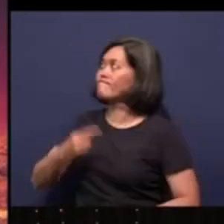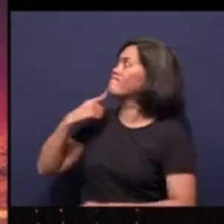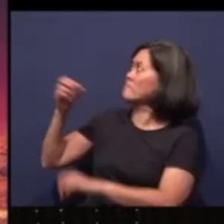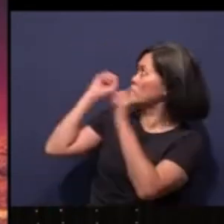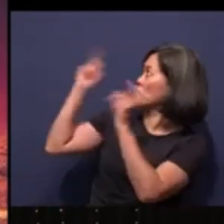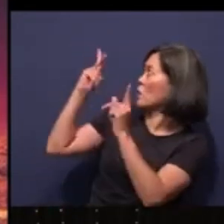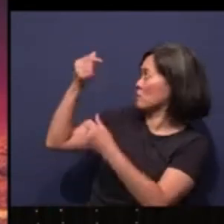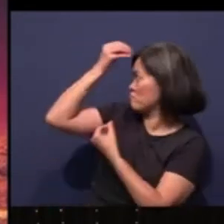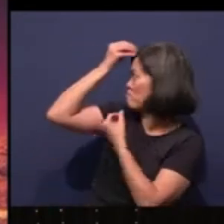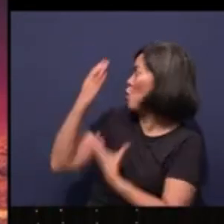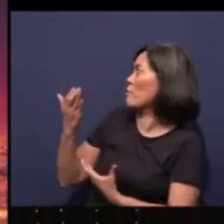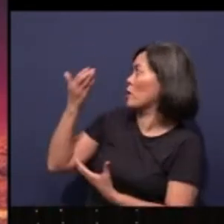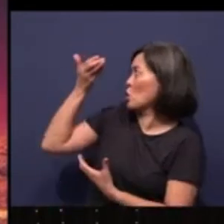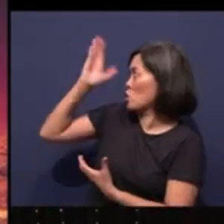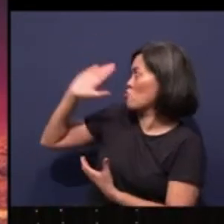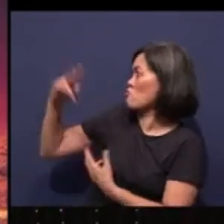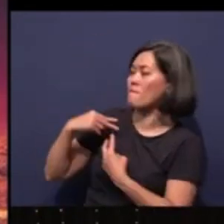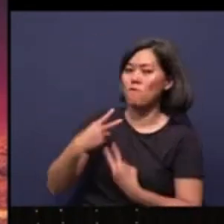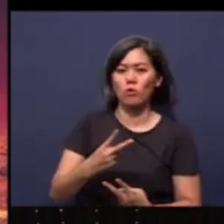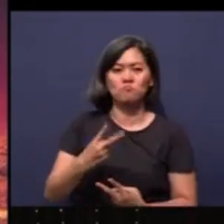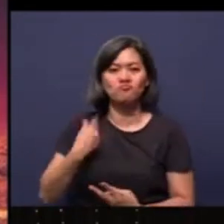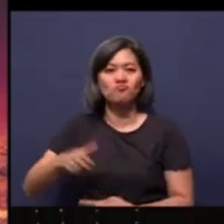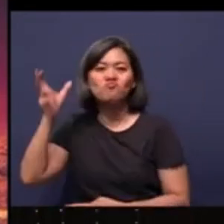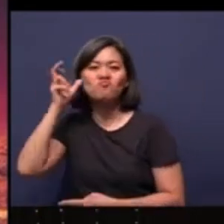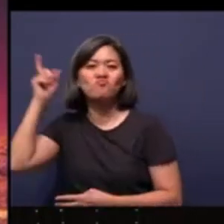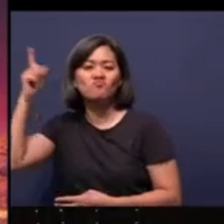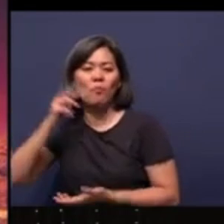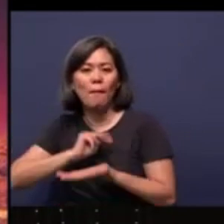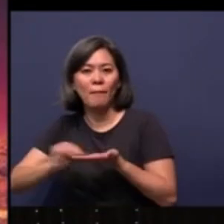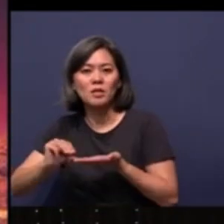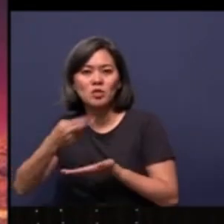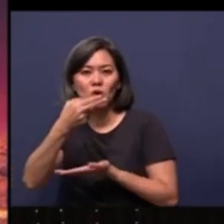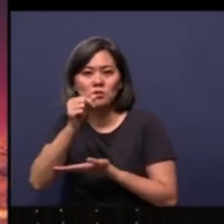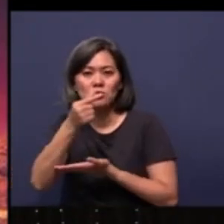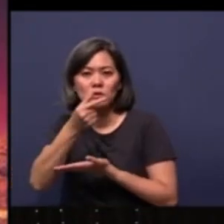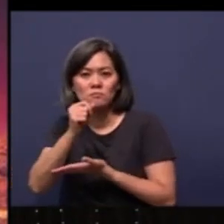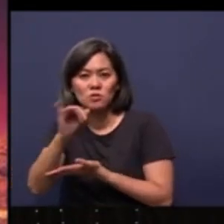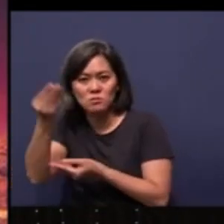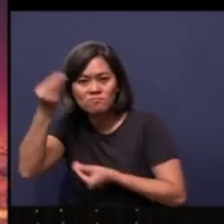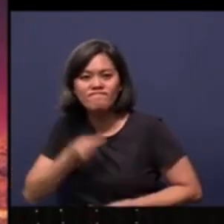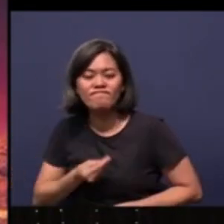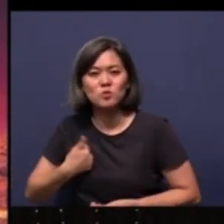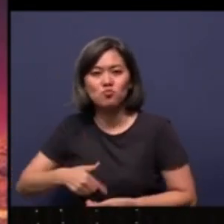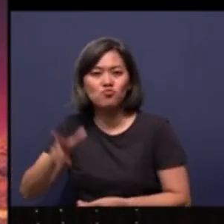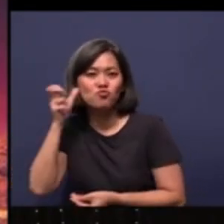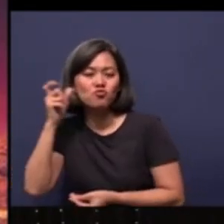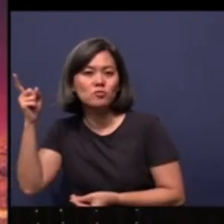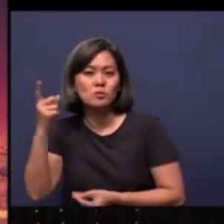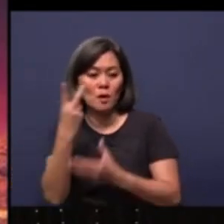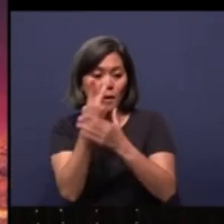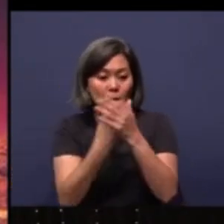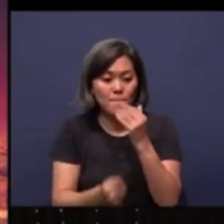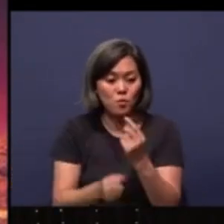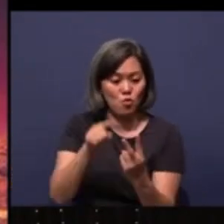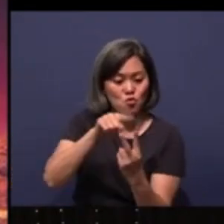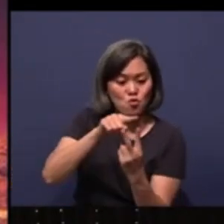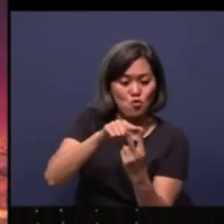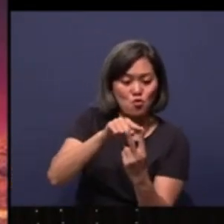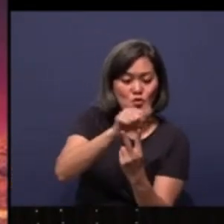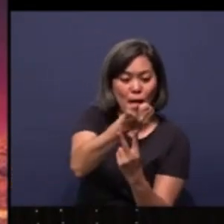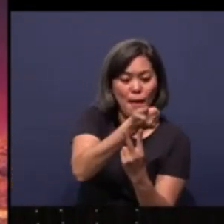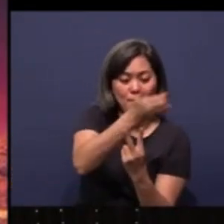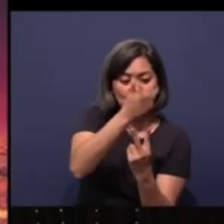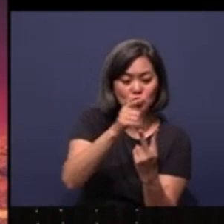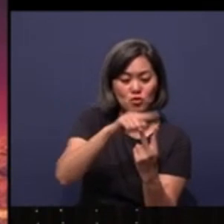let's obey the voice of the Lord. Let's heed the message that Haggai has given to us to both our administrator and our high priest.